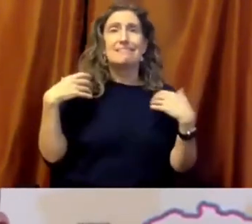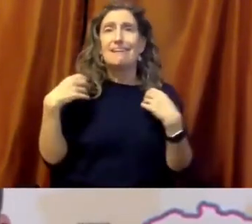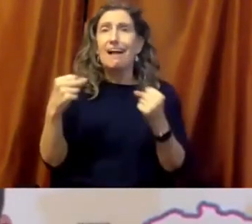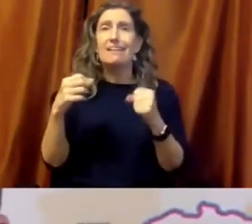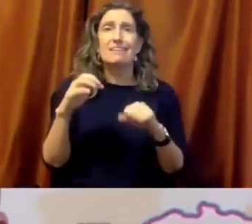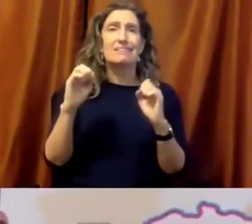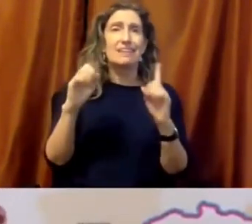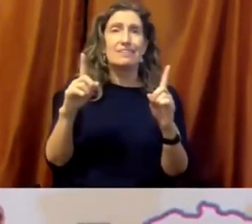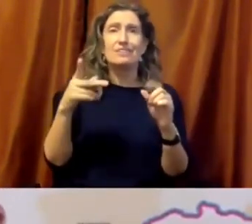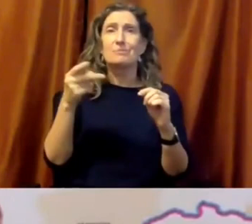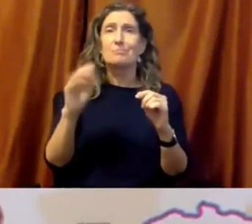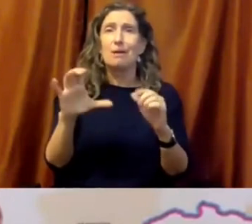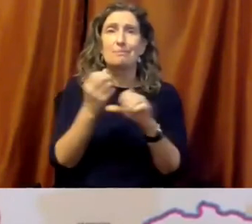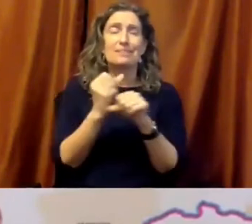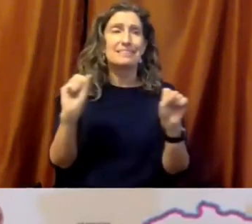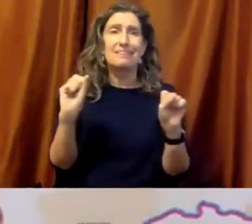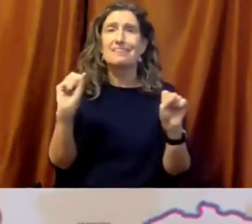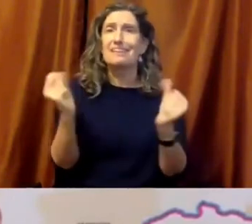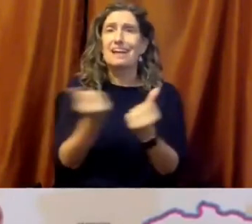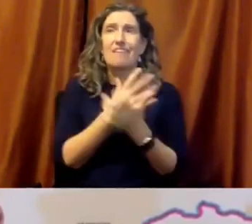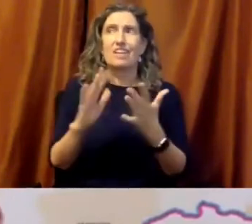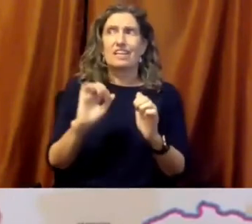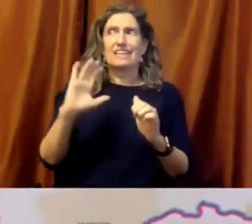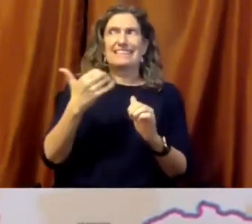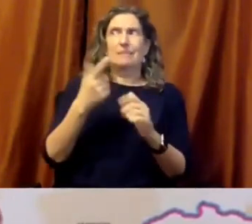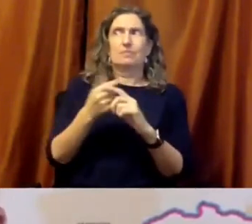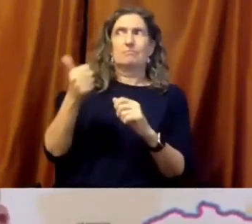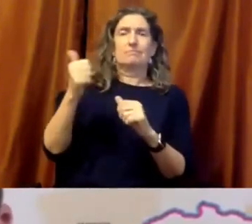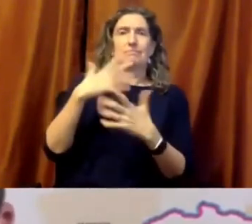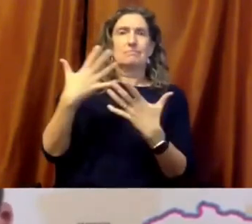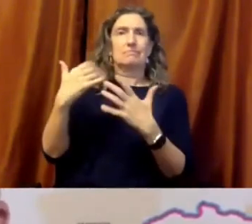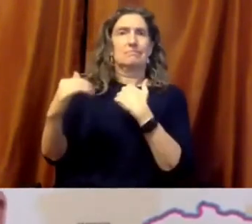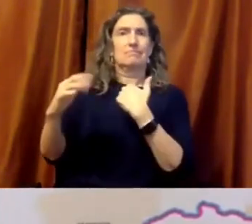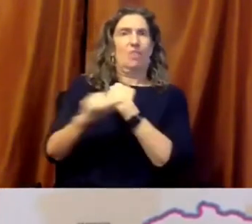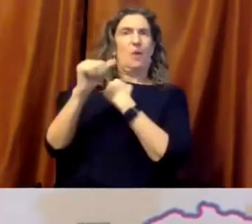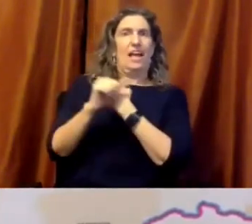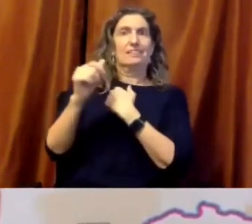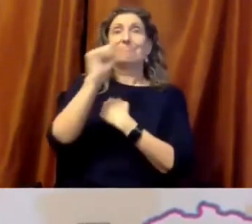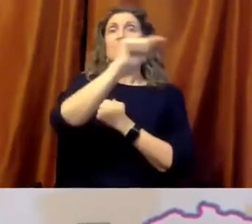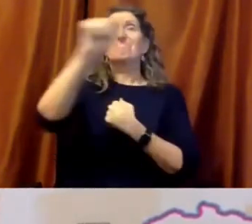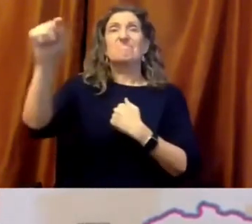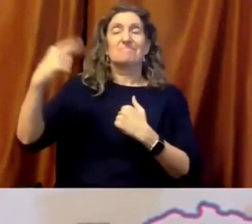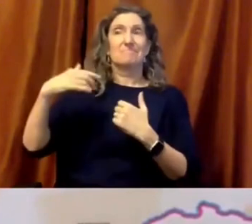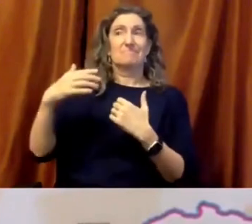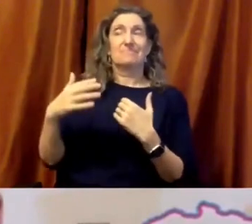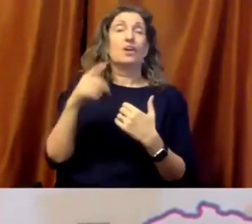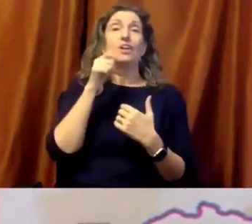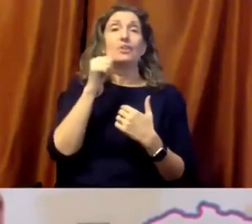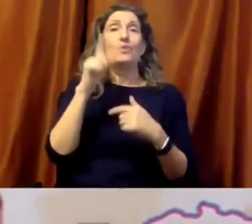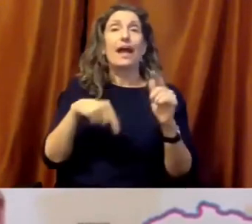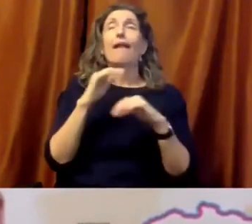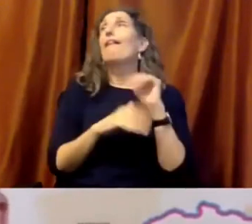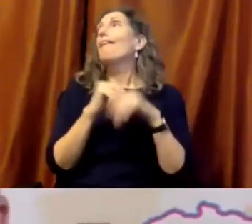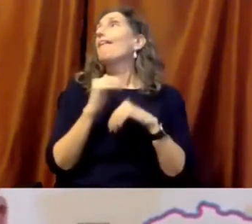threat that can never be taken for granted. Last week, President Biden recalled the painful